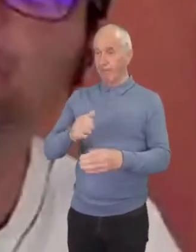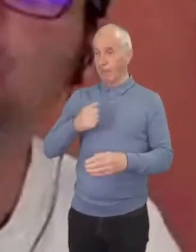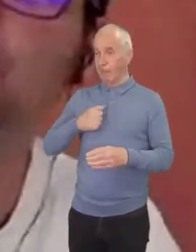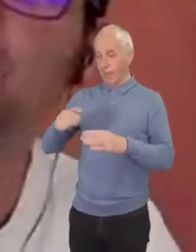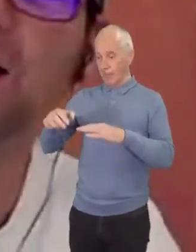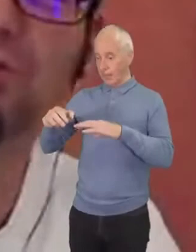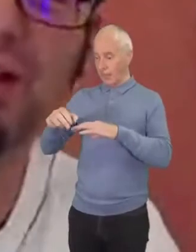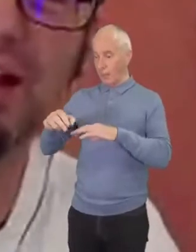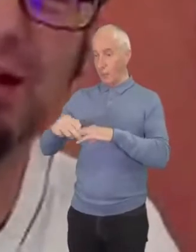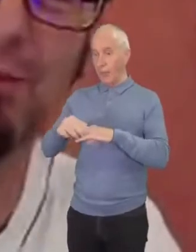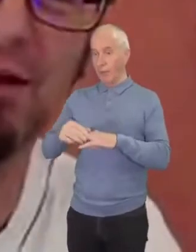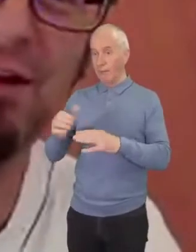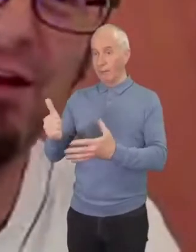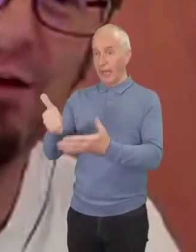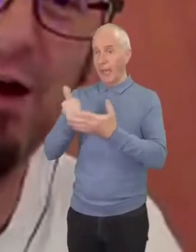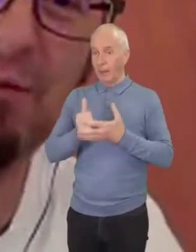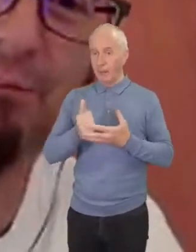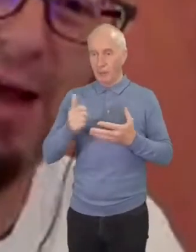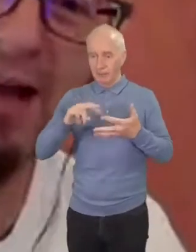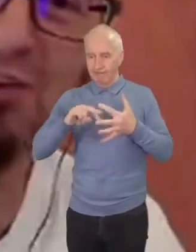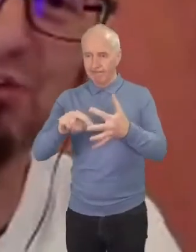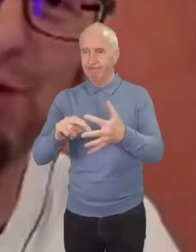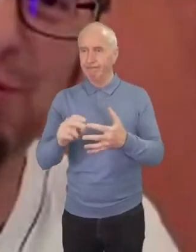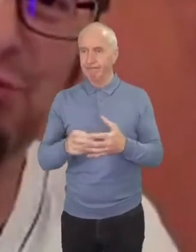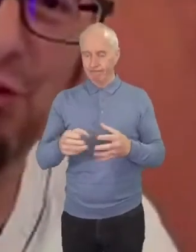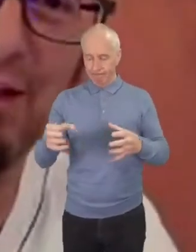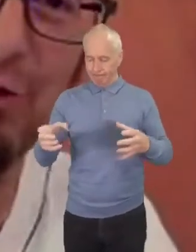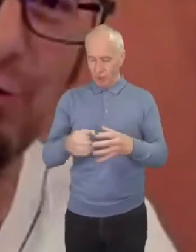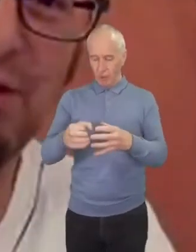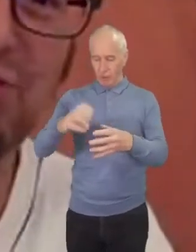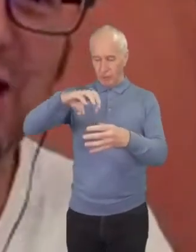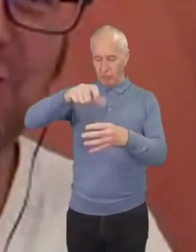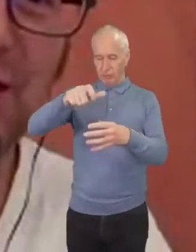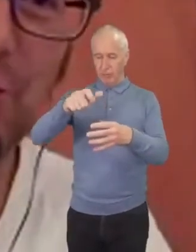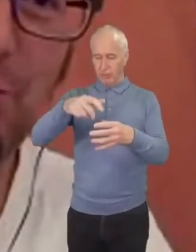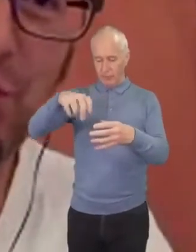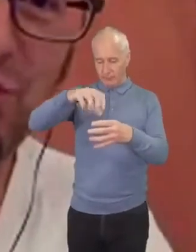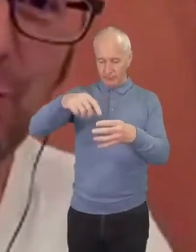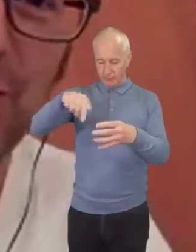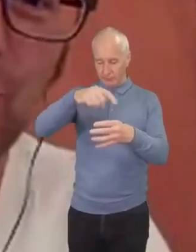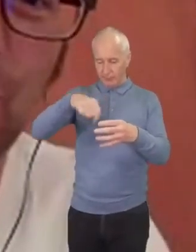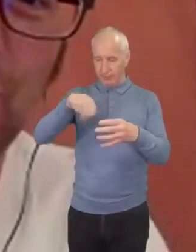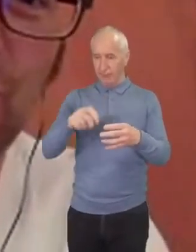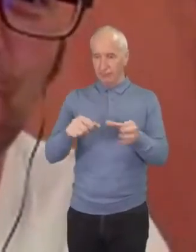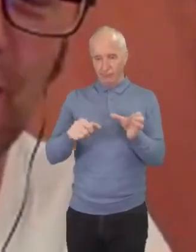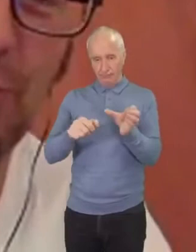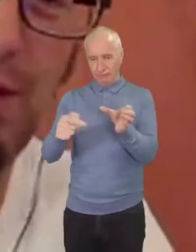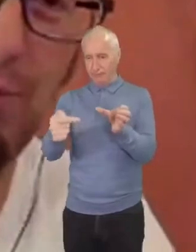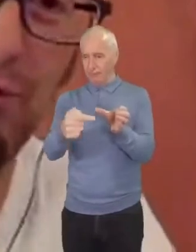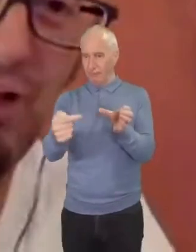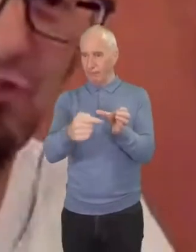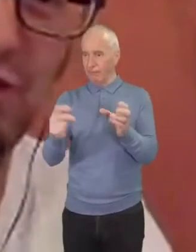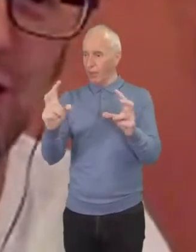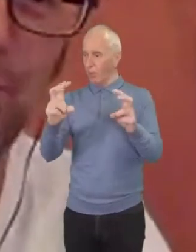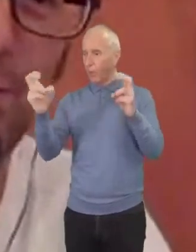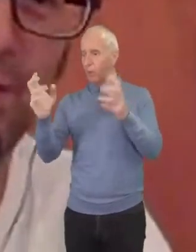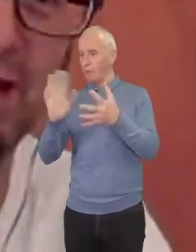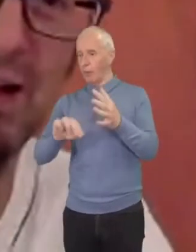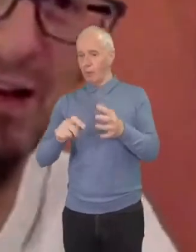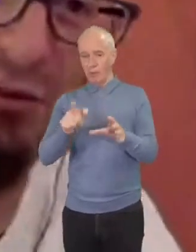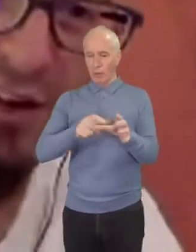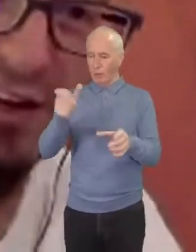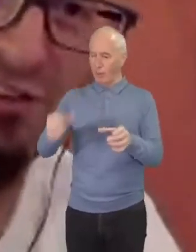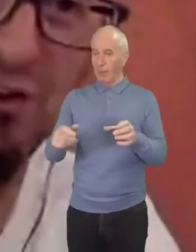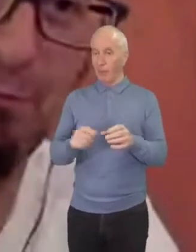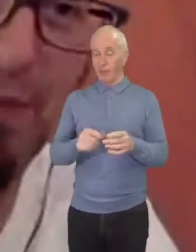all this we put epoxy in them and uh packaged them up so that they would be safe and then we put some of the quotes from the young people and it was actually the young